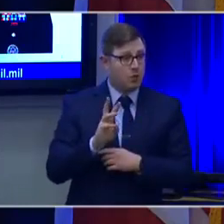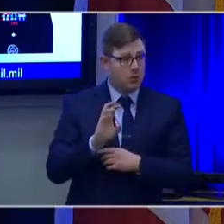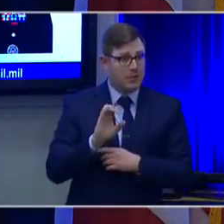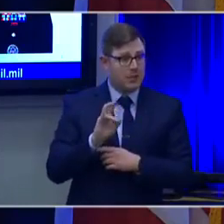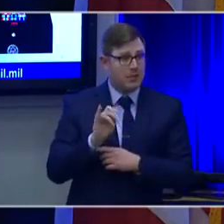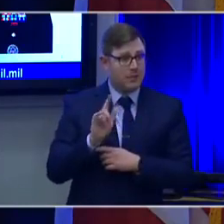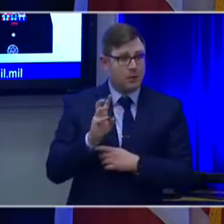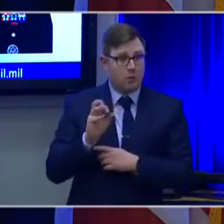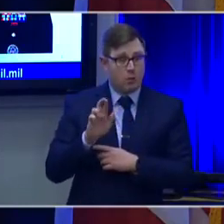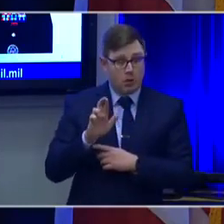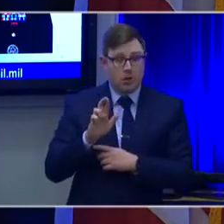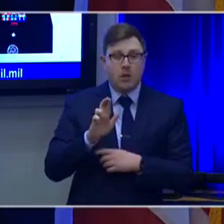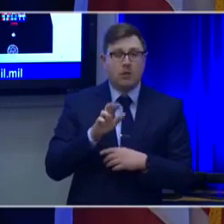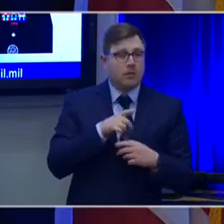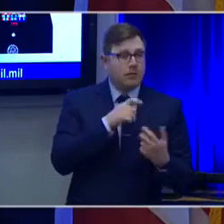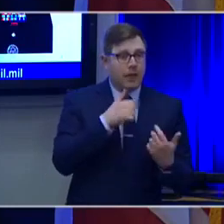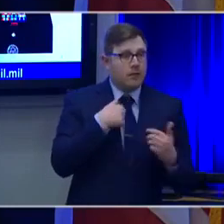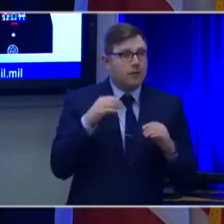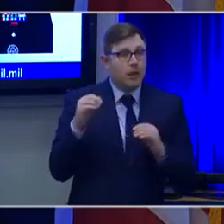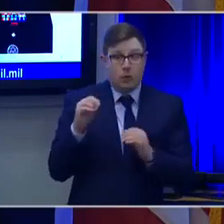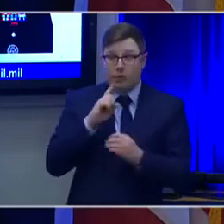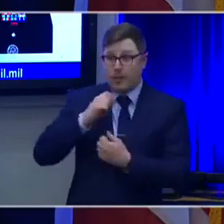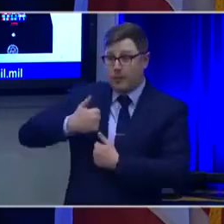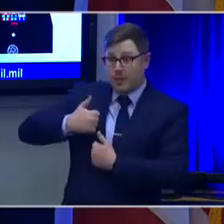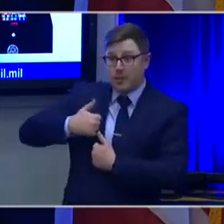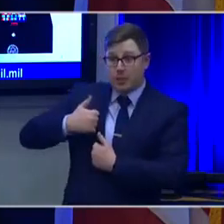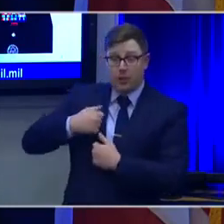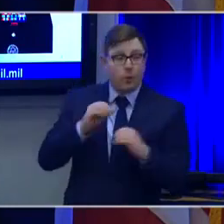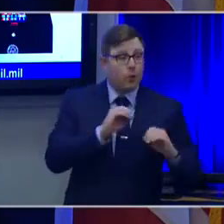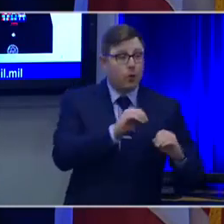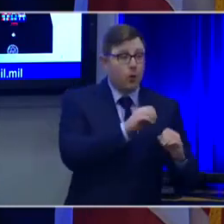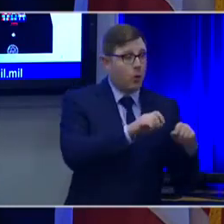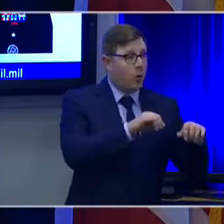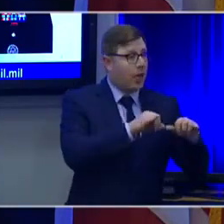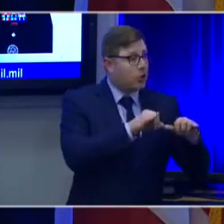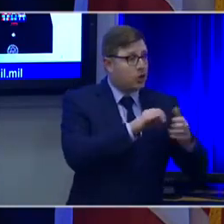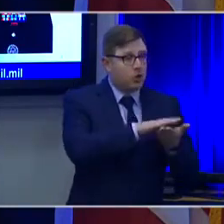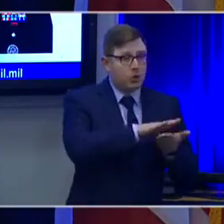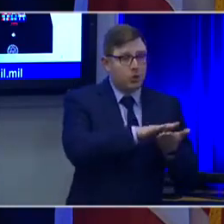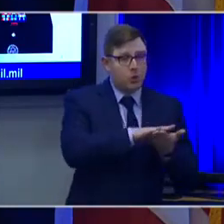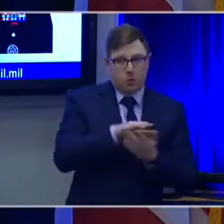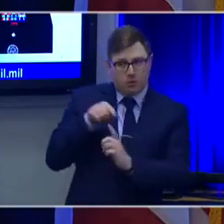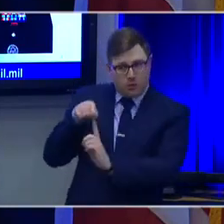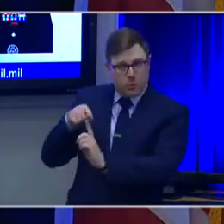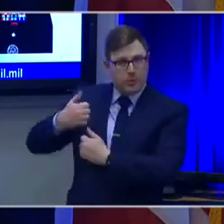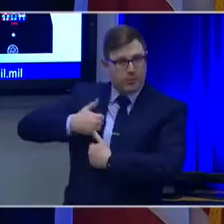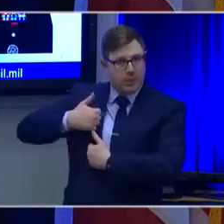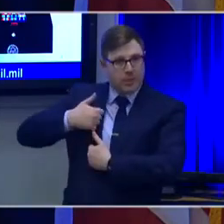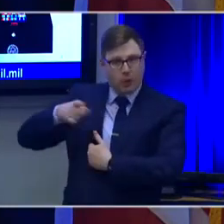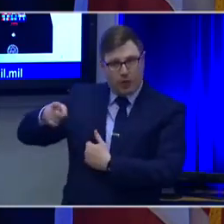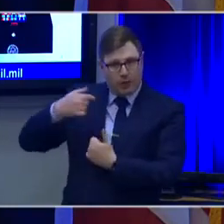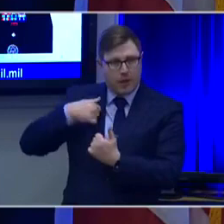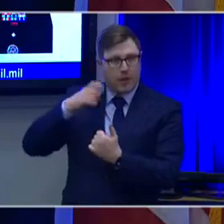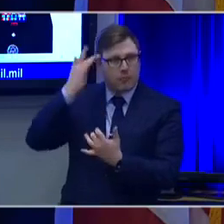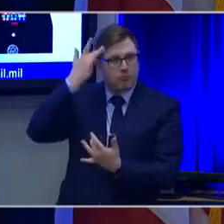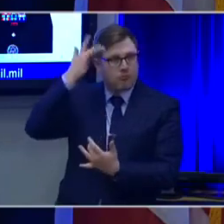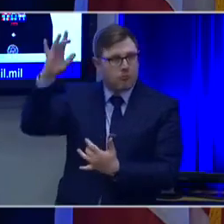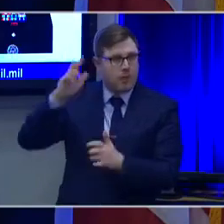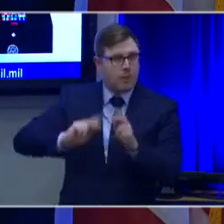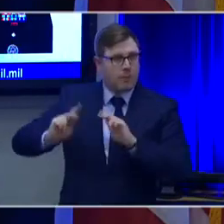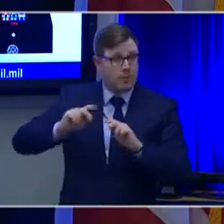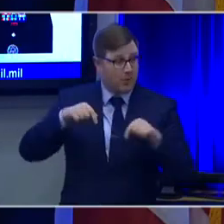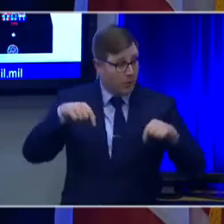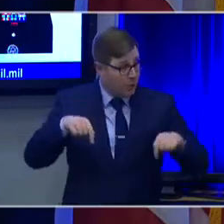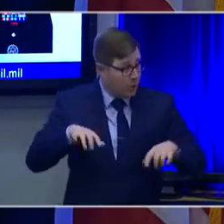schools. It was always the military that was the go-to. So again, being in the Pentagon is the right